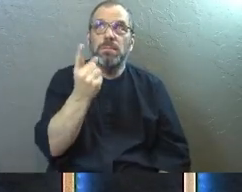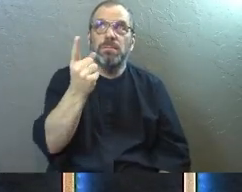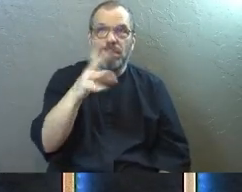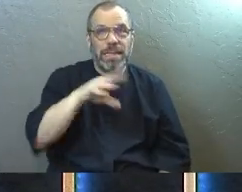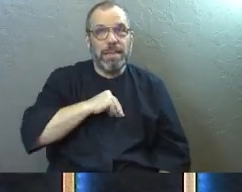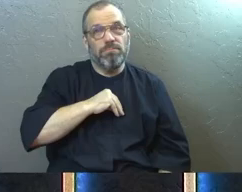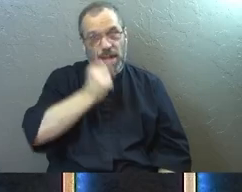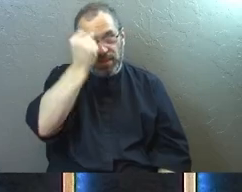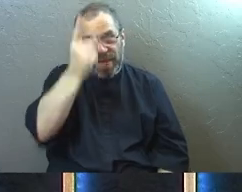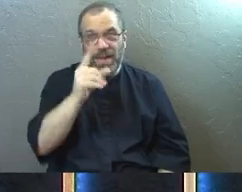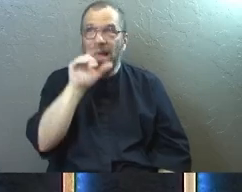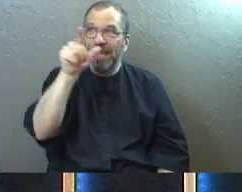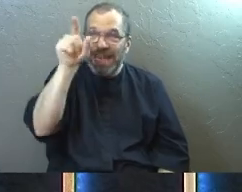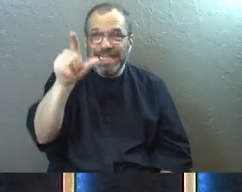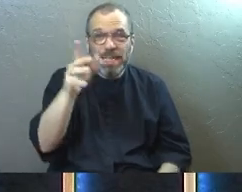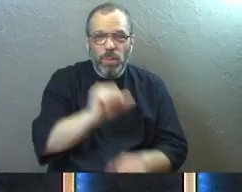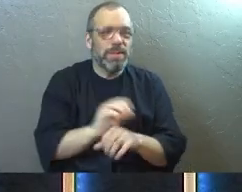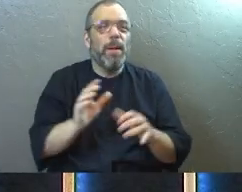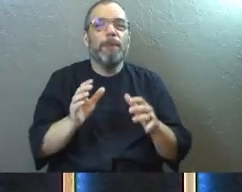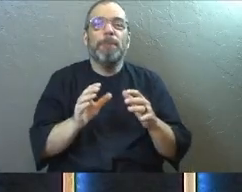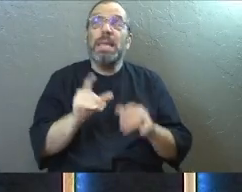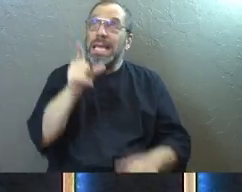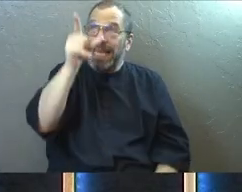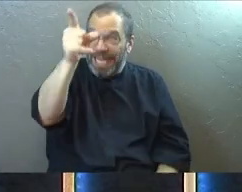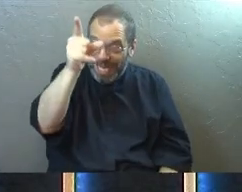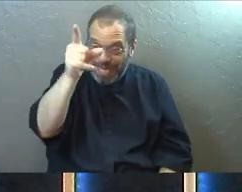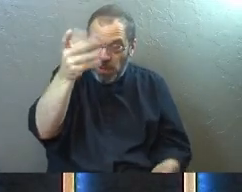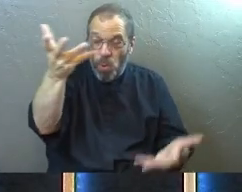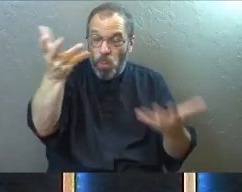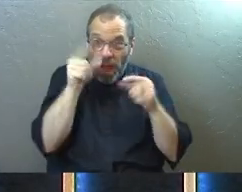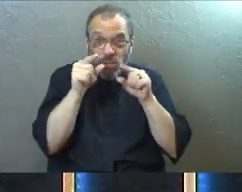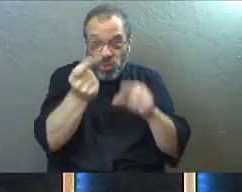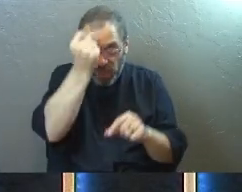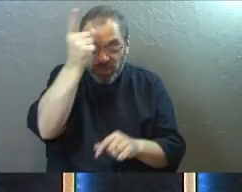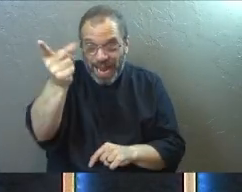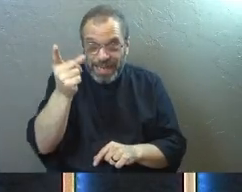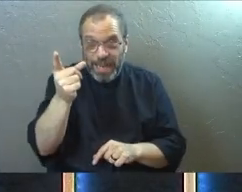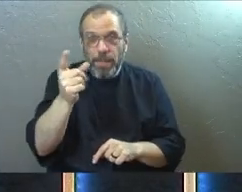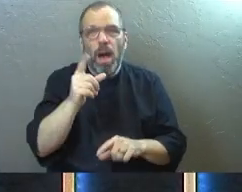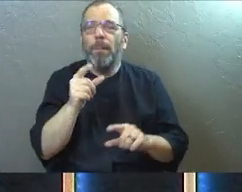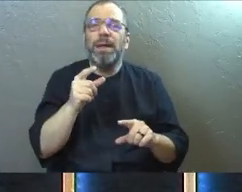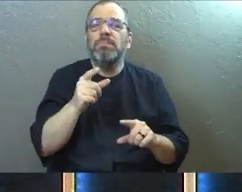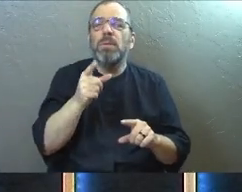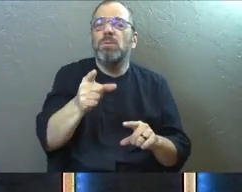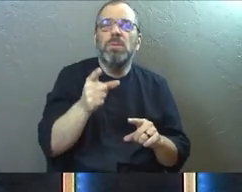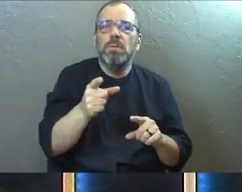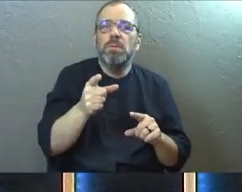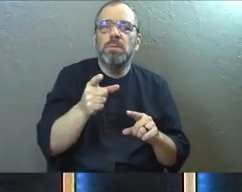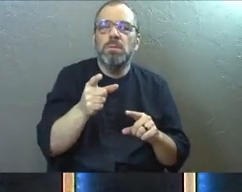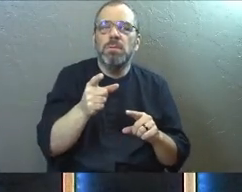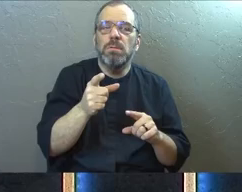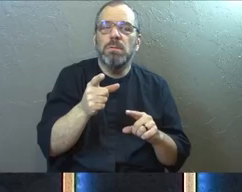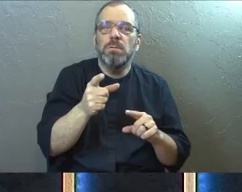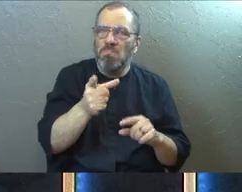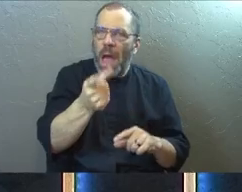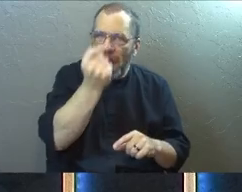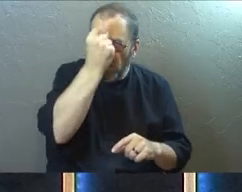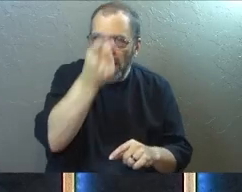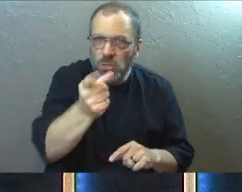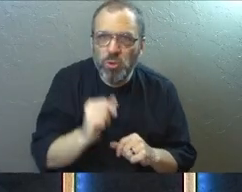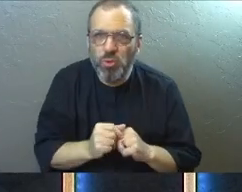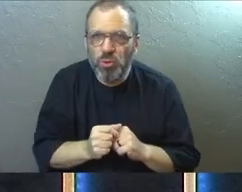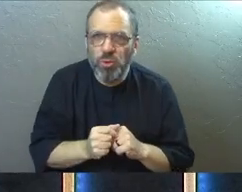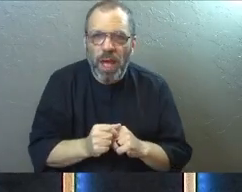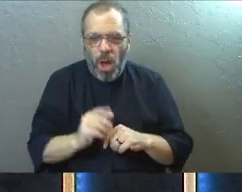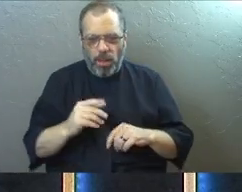more. That's how God works. He wants to be understood and he's saying, I can be, but by the way, you'll always be understanding. You never